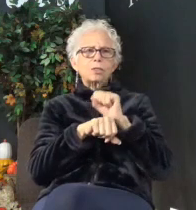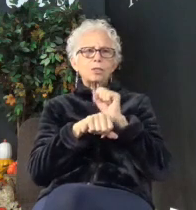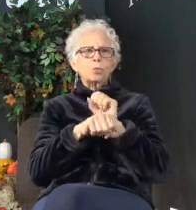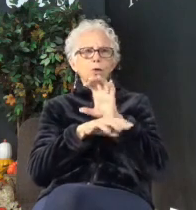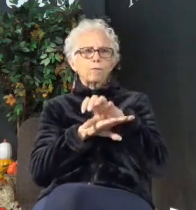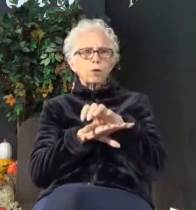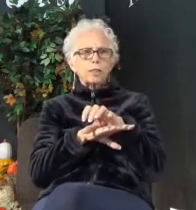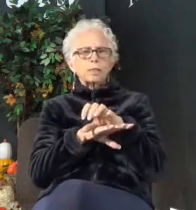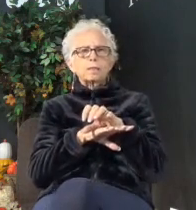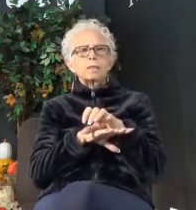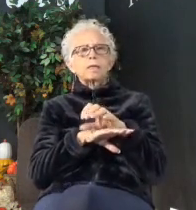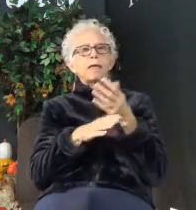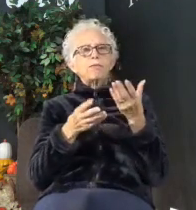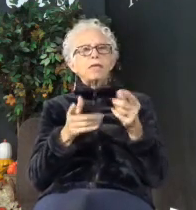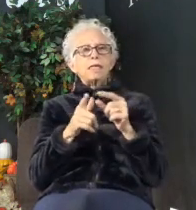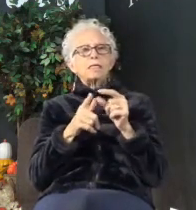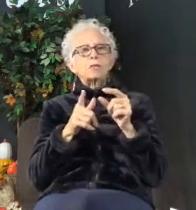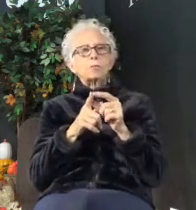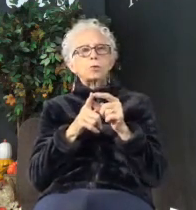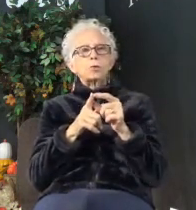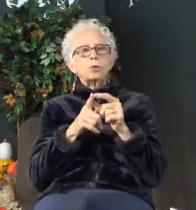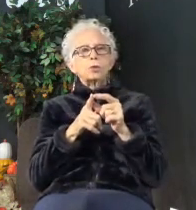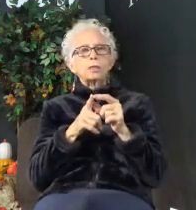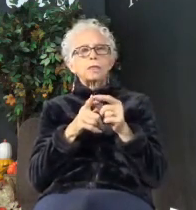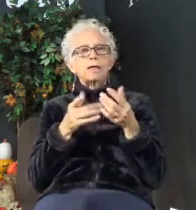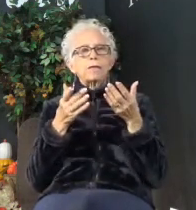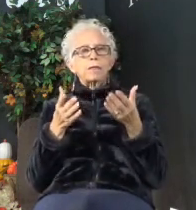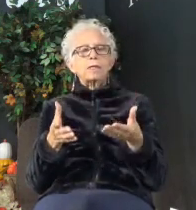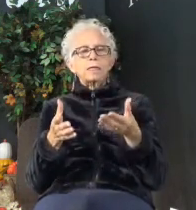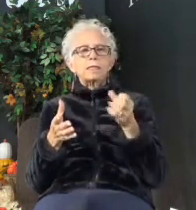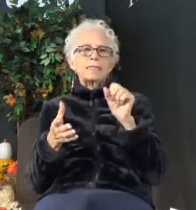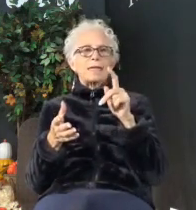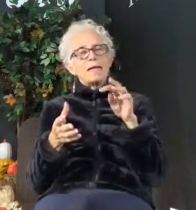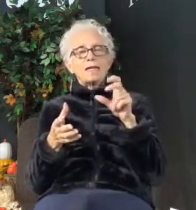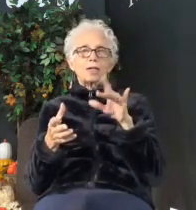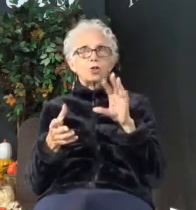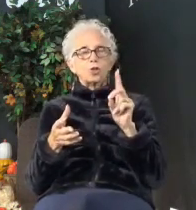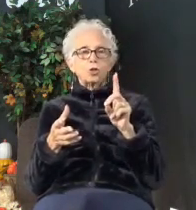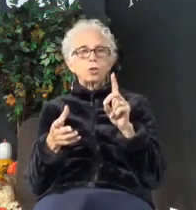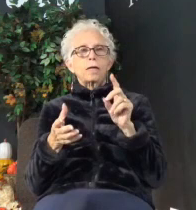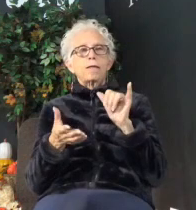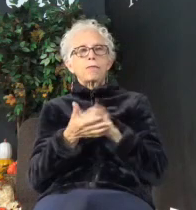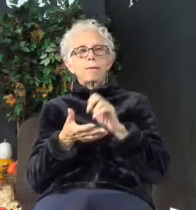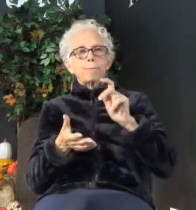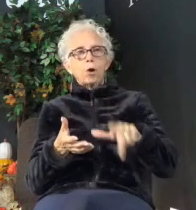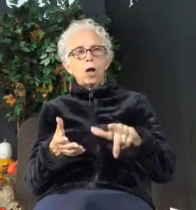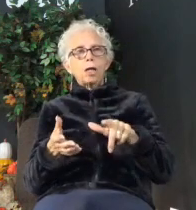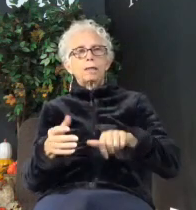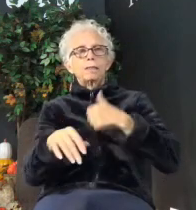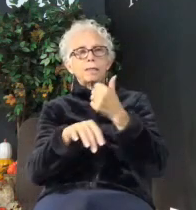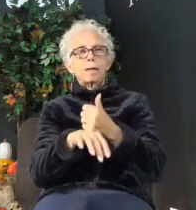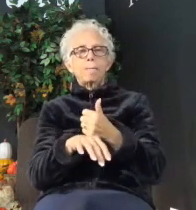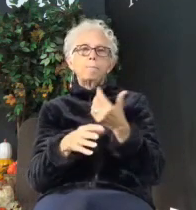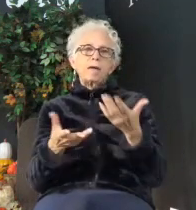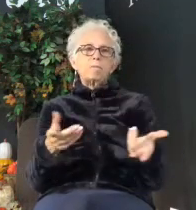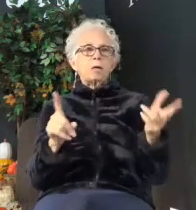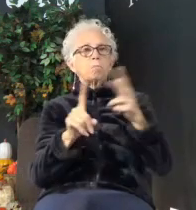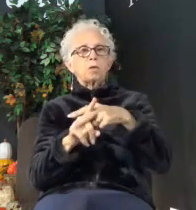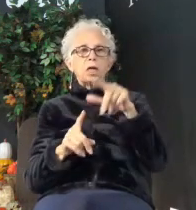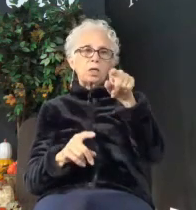These words, this standard that Paul has set, it just might apply to you.